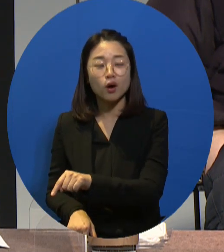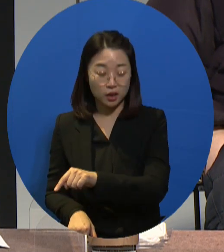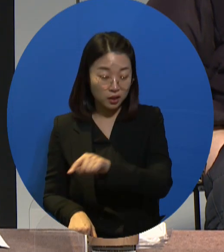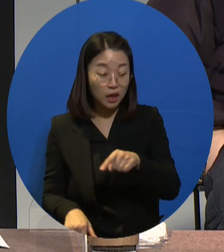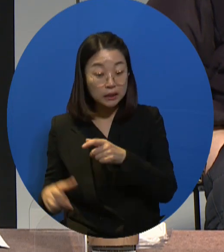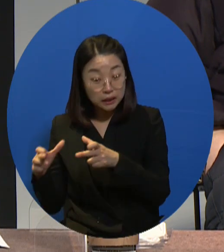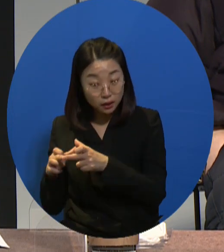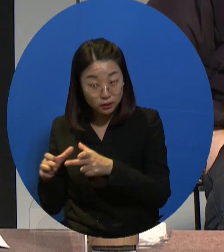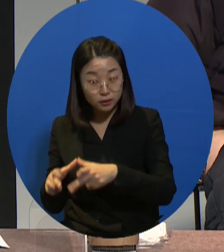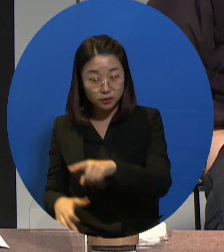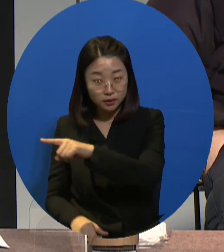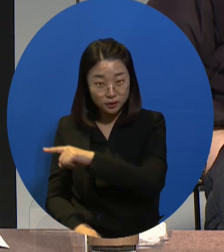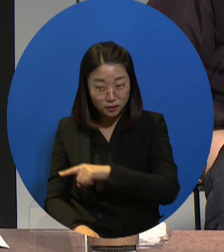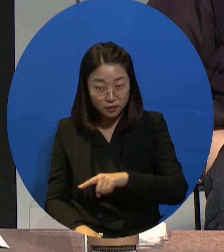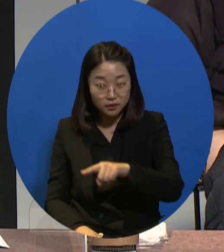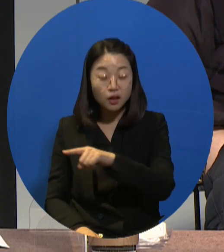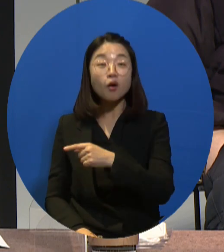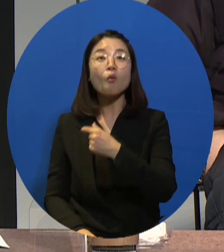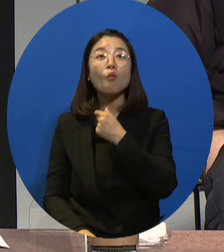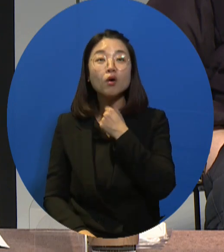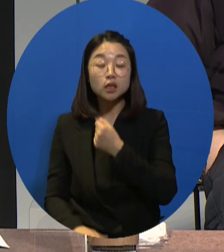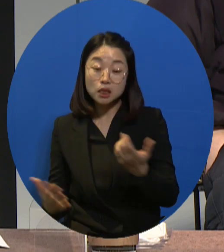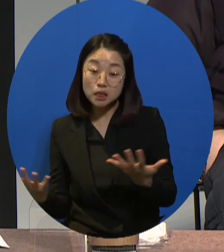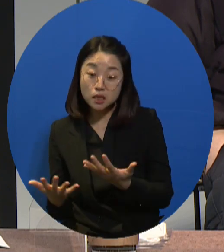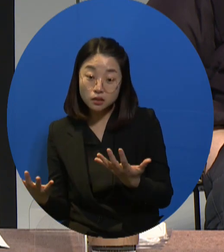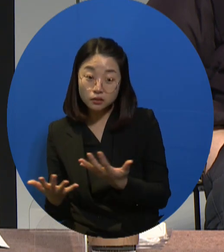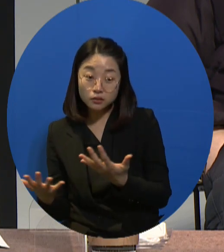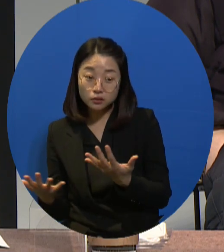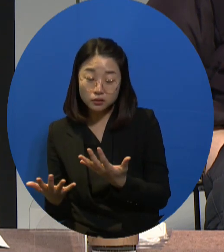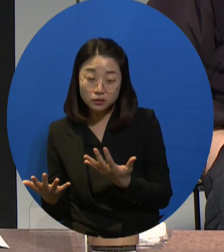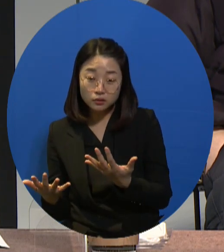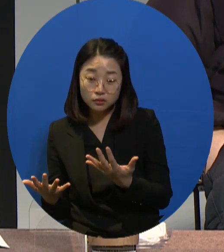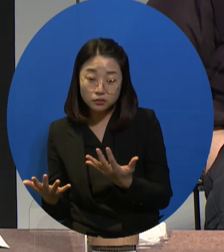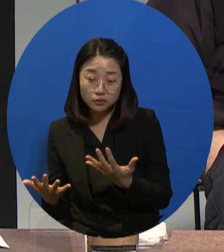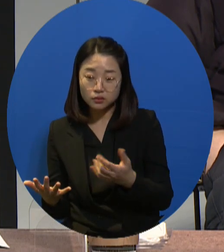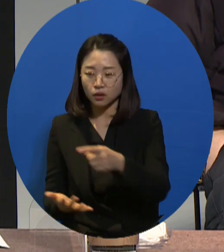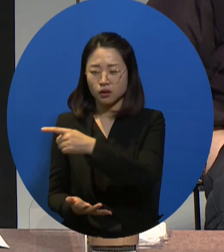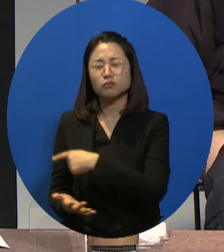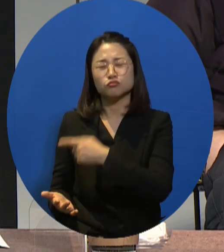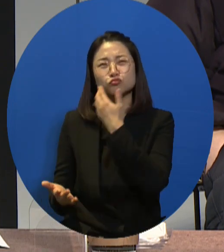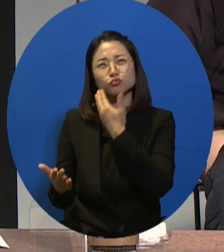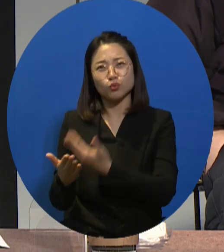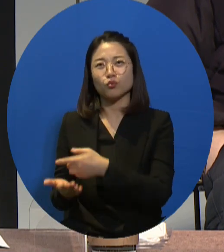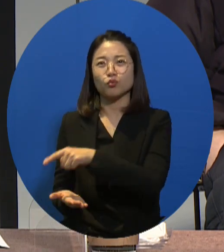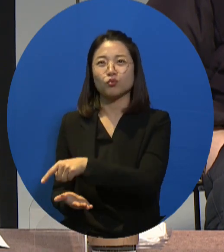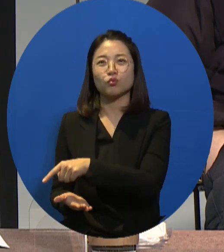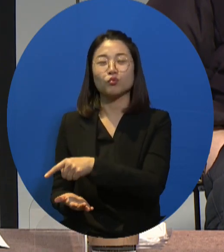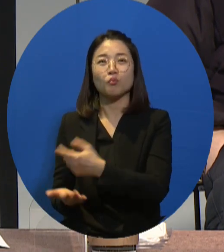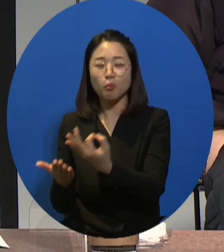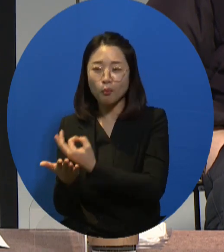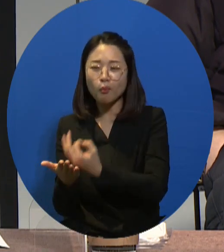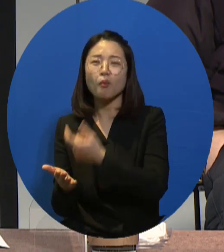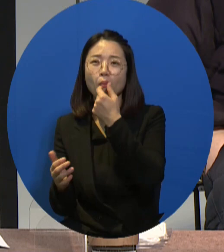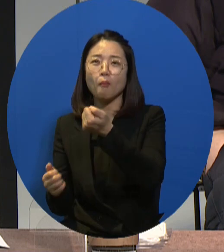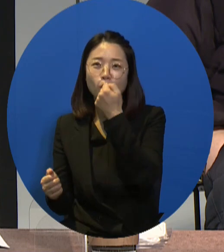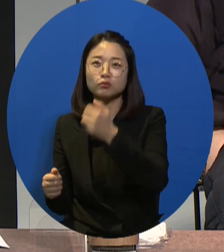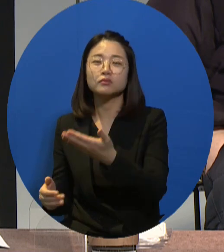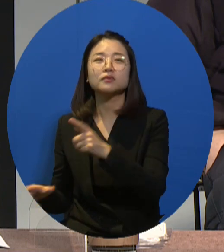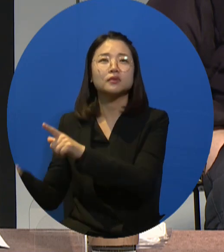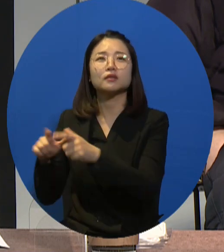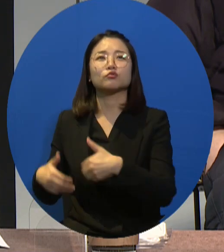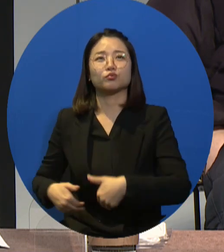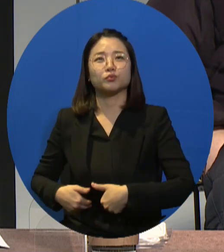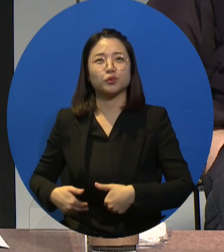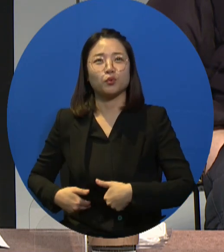are making inroads in society. And particularly, we wanted to understand this from the point of view of the right to work of severely